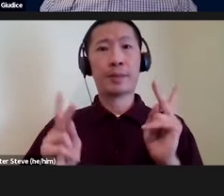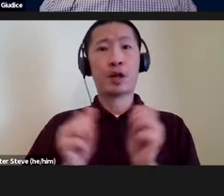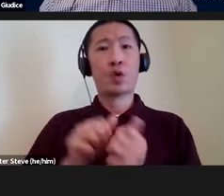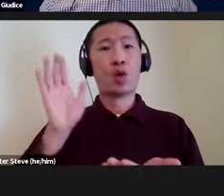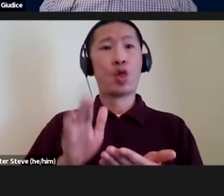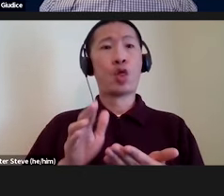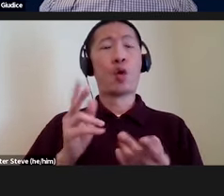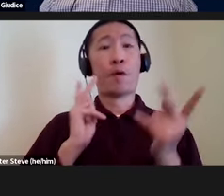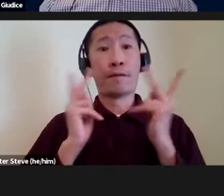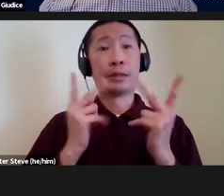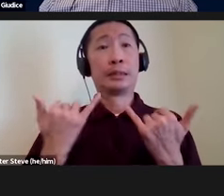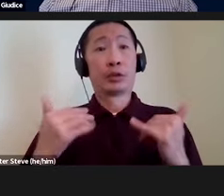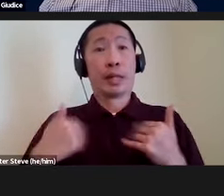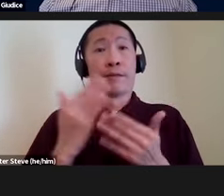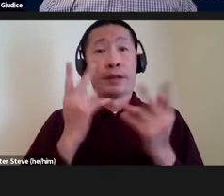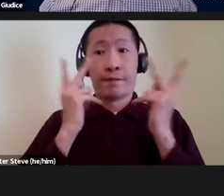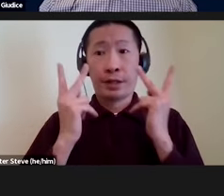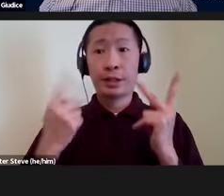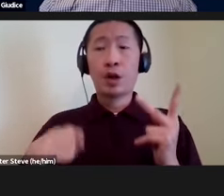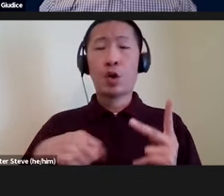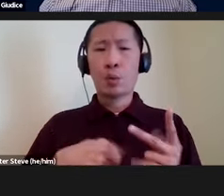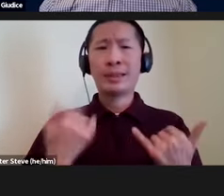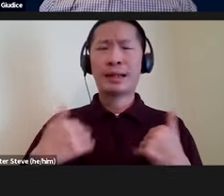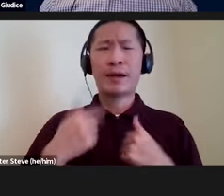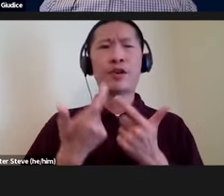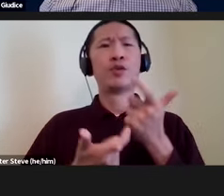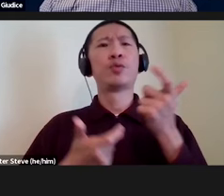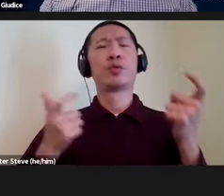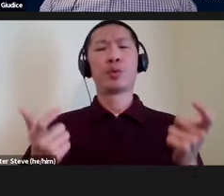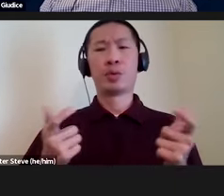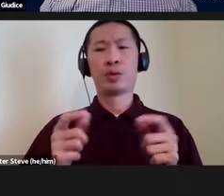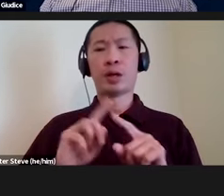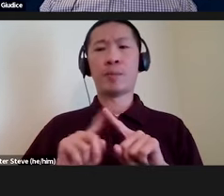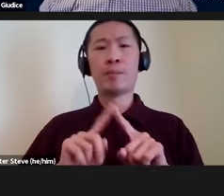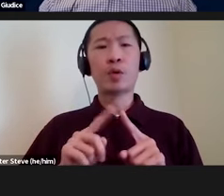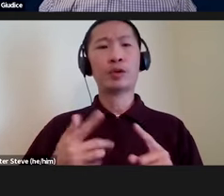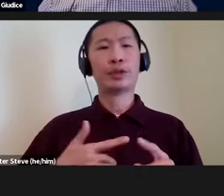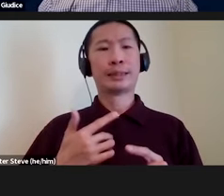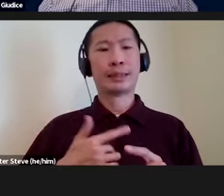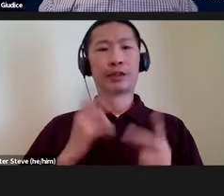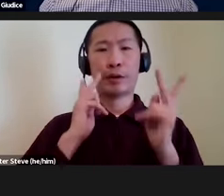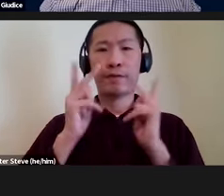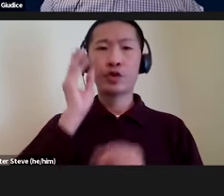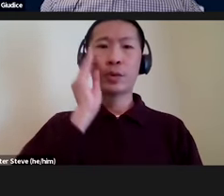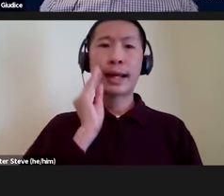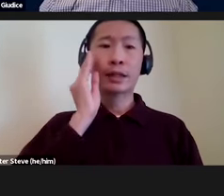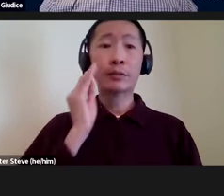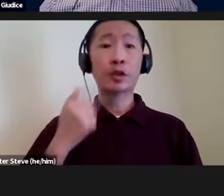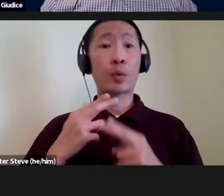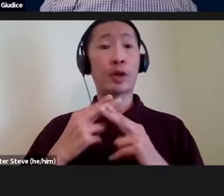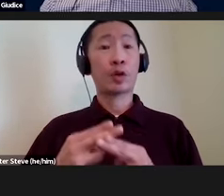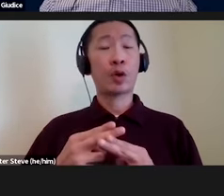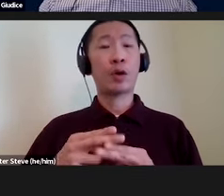still have some vision. And so, we end up with a really robust multisensory visual experience. And we call this